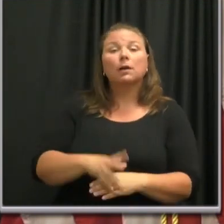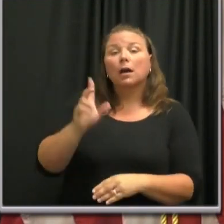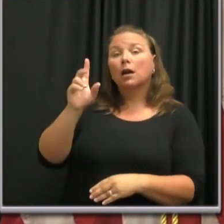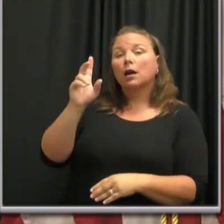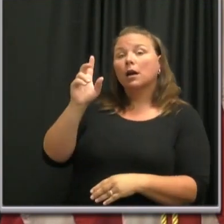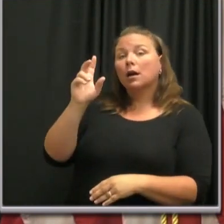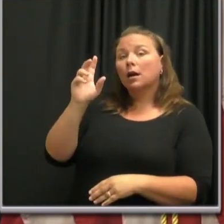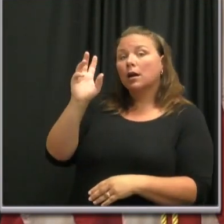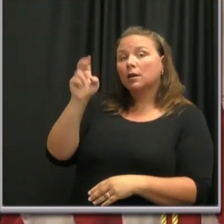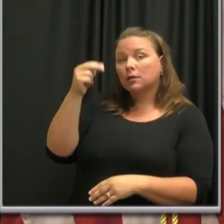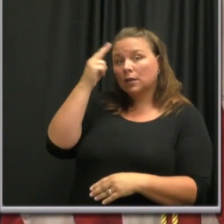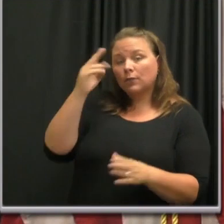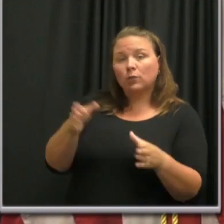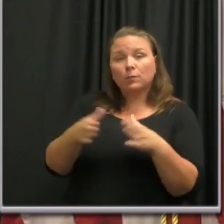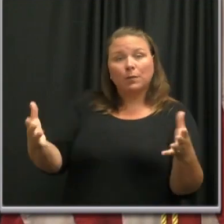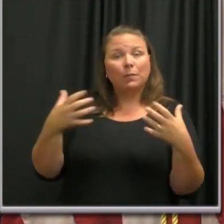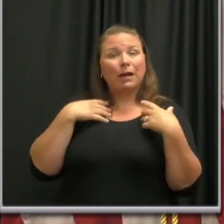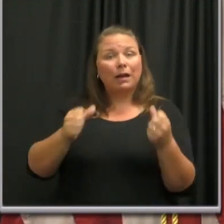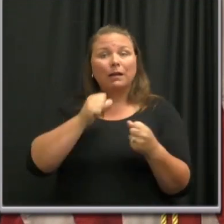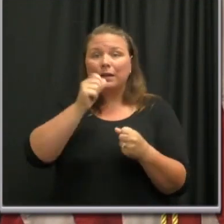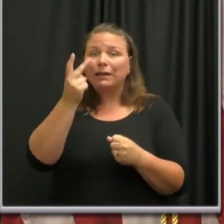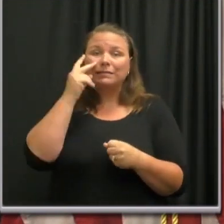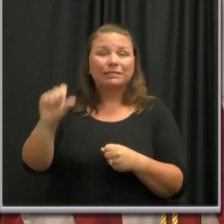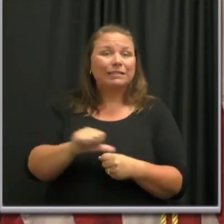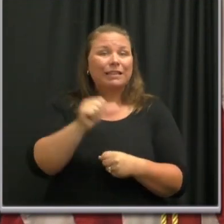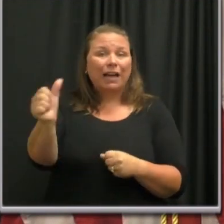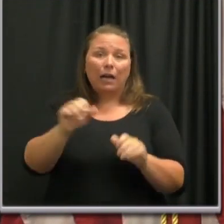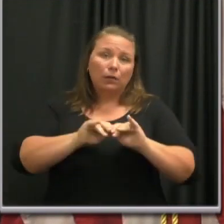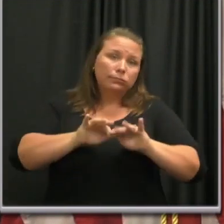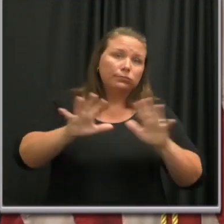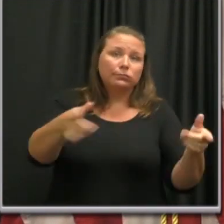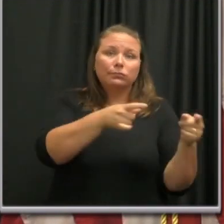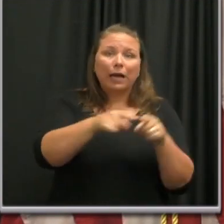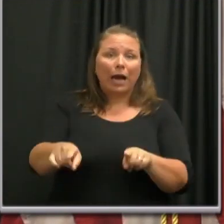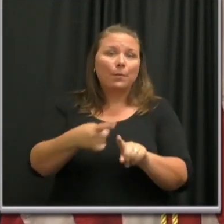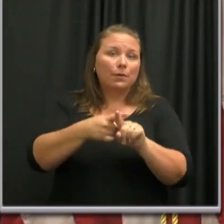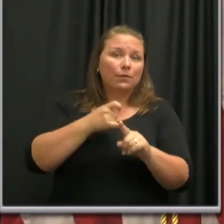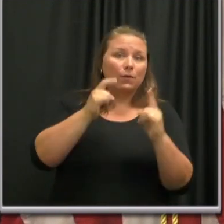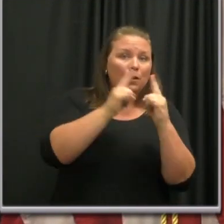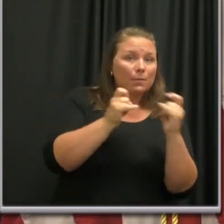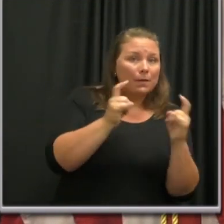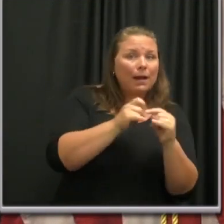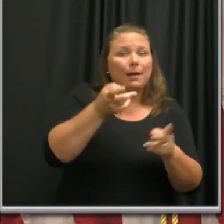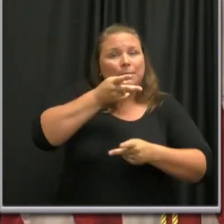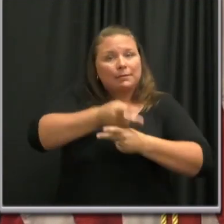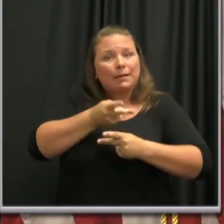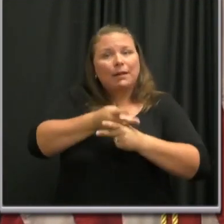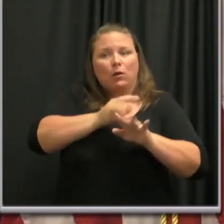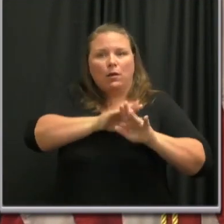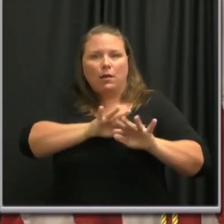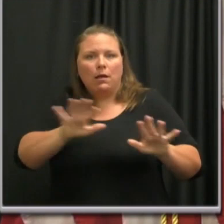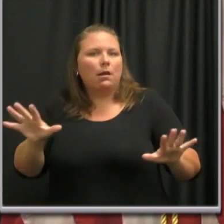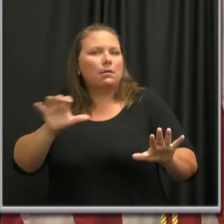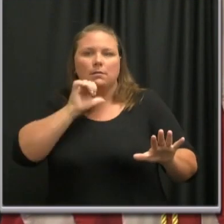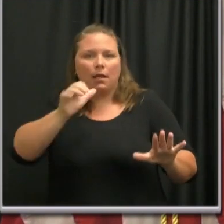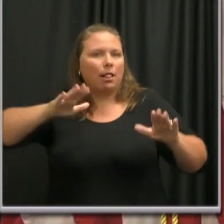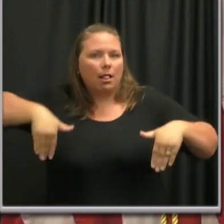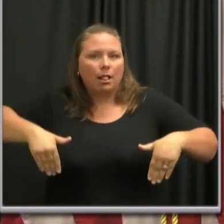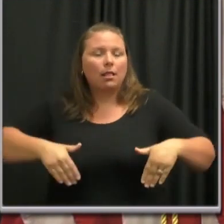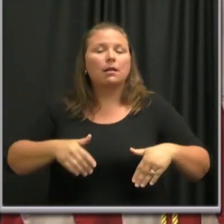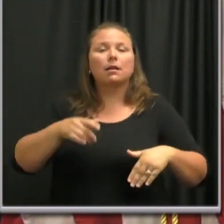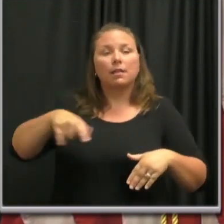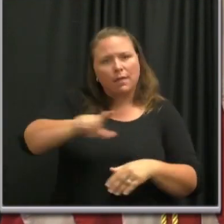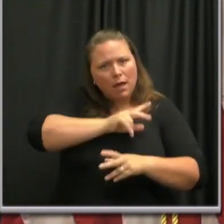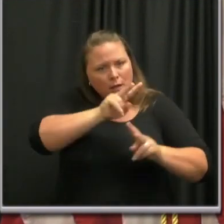found any outbreaks tied to camps already operating at half capacity at daycares or similar facilities that are taking